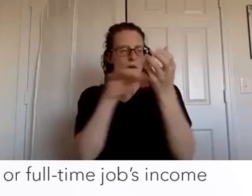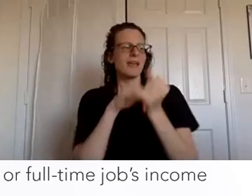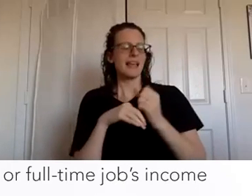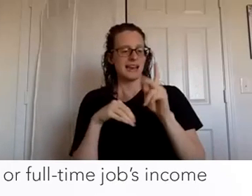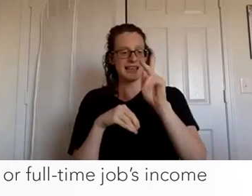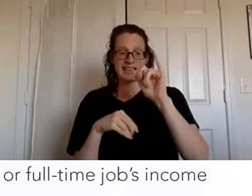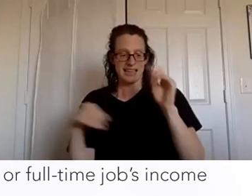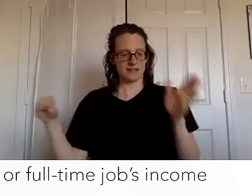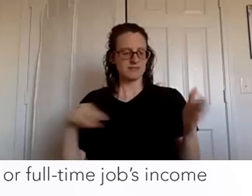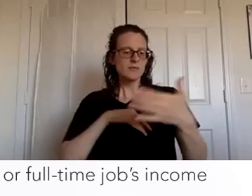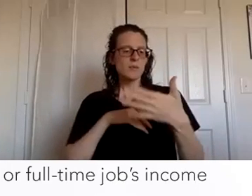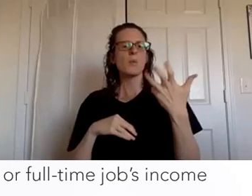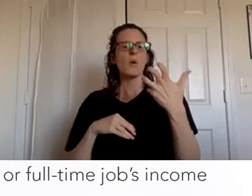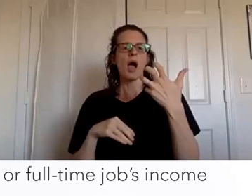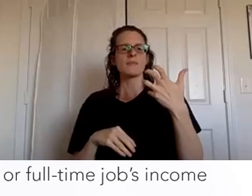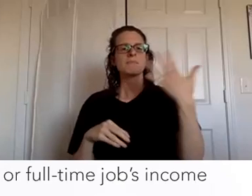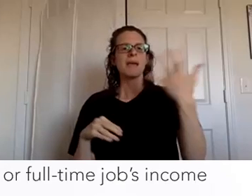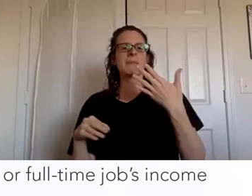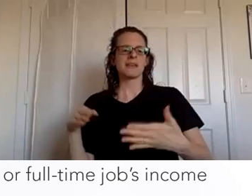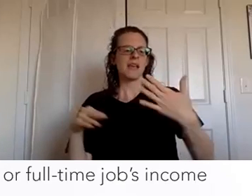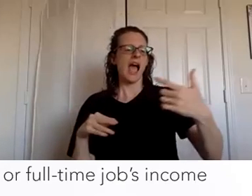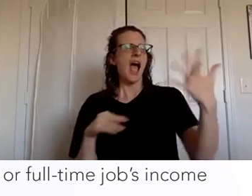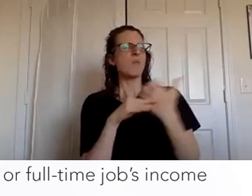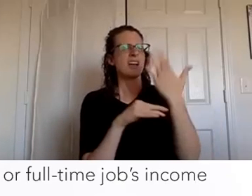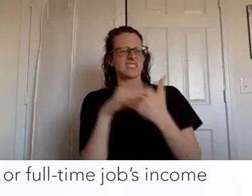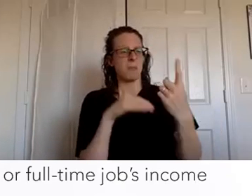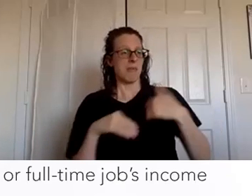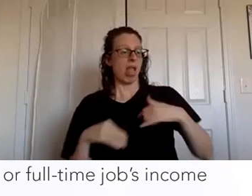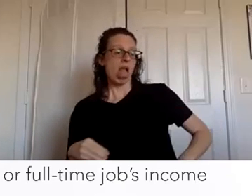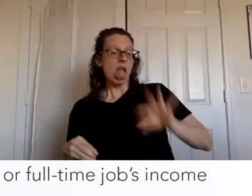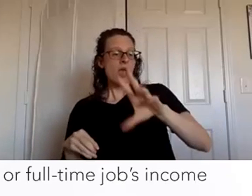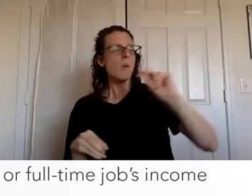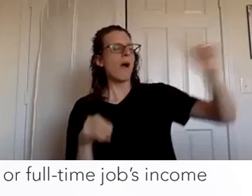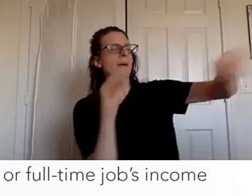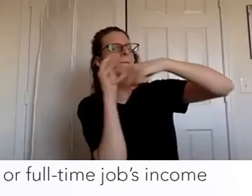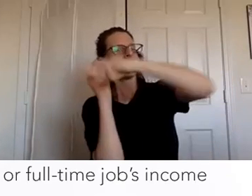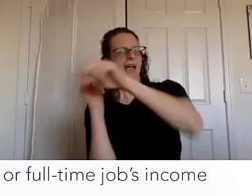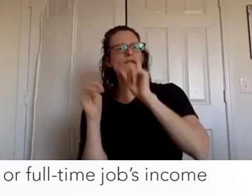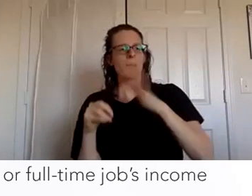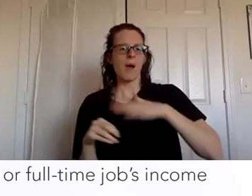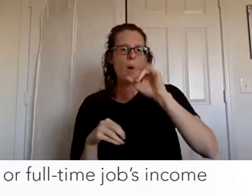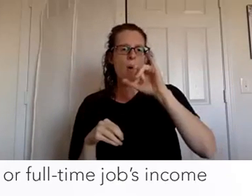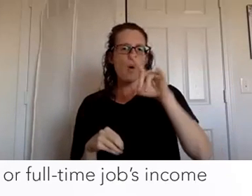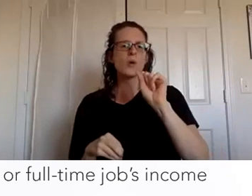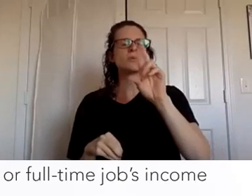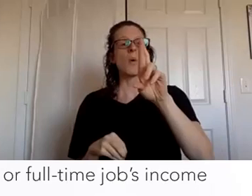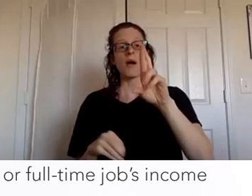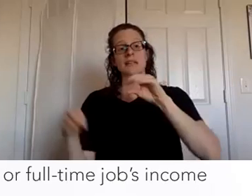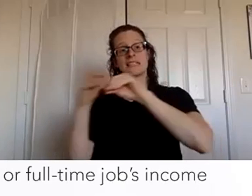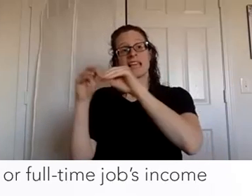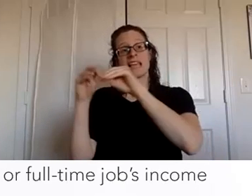want your oils paid for or you need extra spending money for vacations or trips um